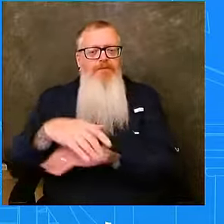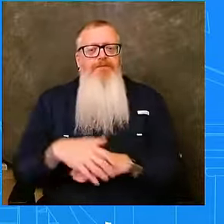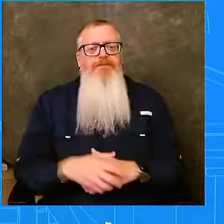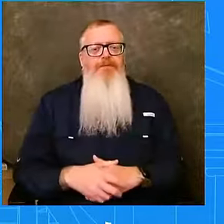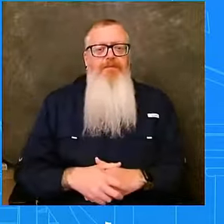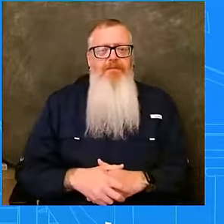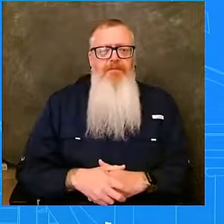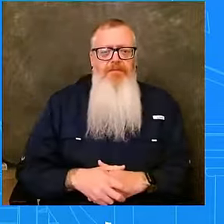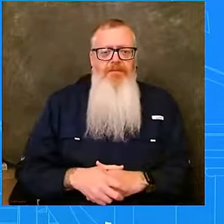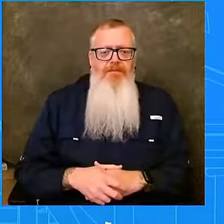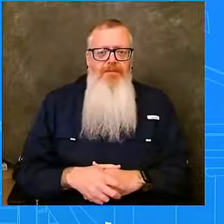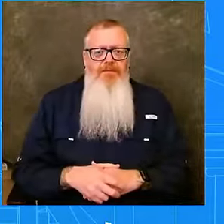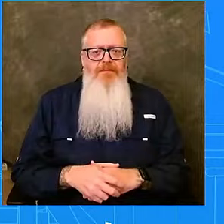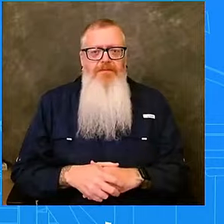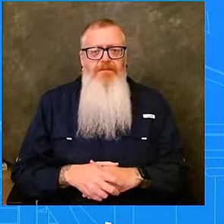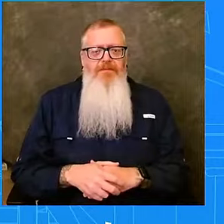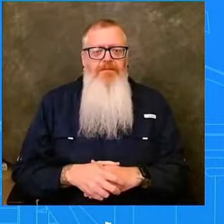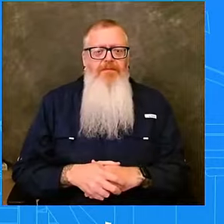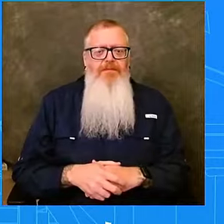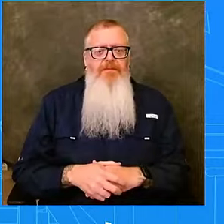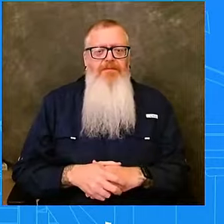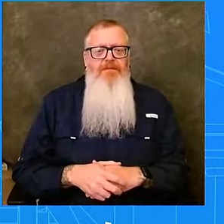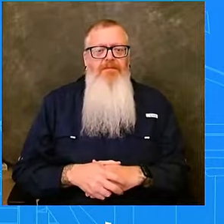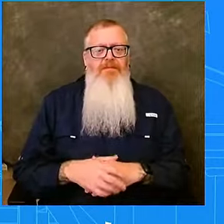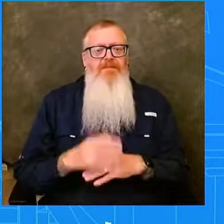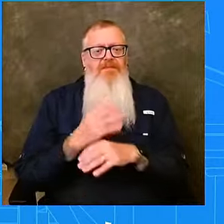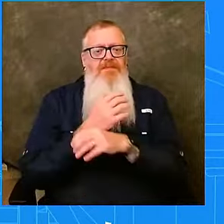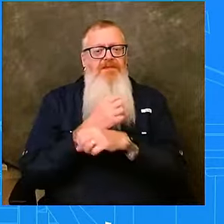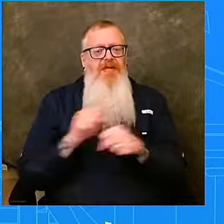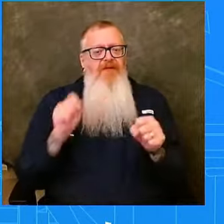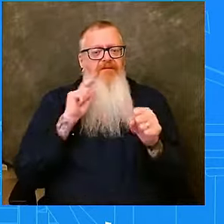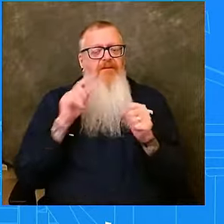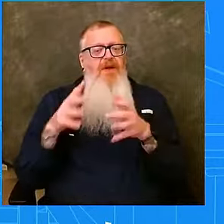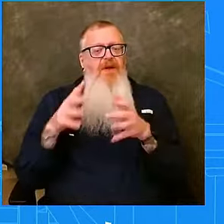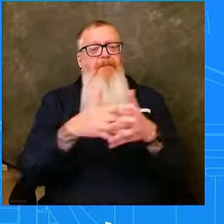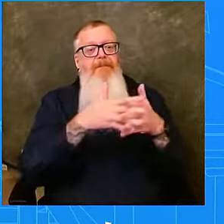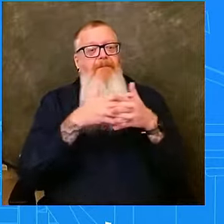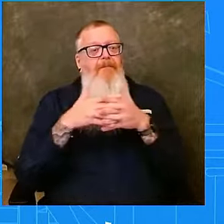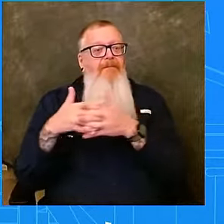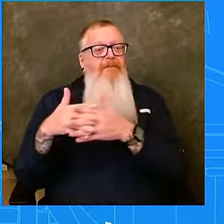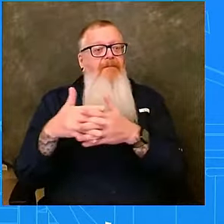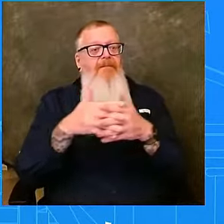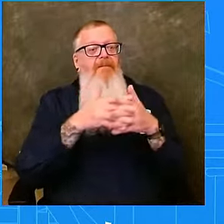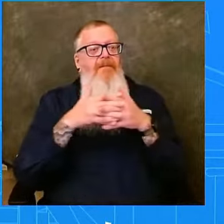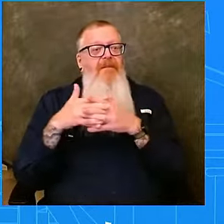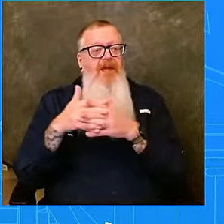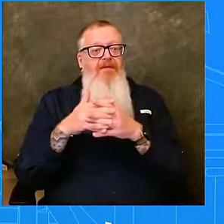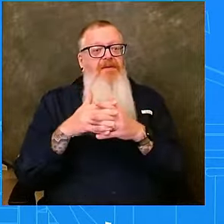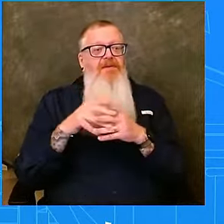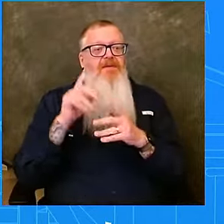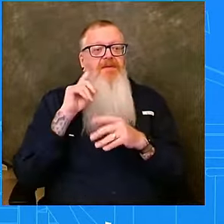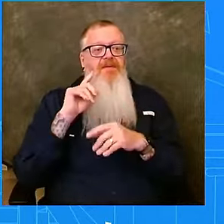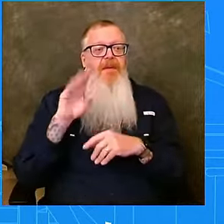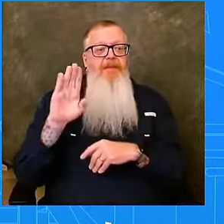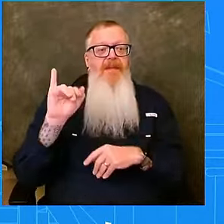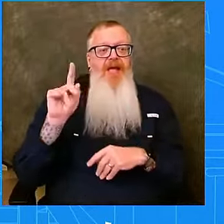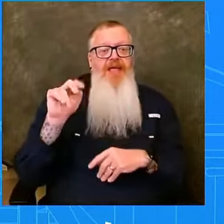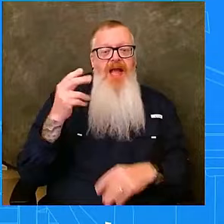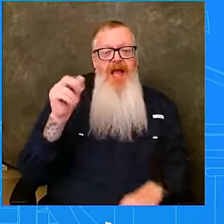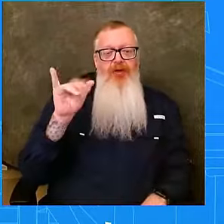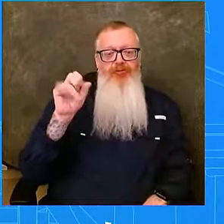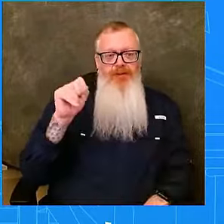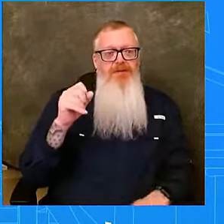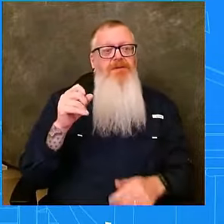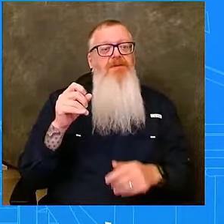So, the safety of all Americans is the Biden-Harris administration's first priority. As the security situation in Lebanon